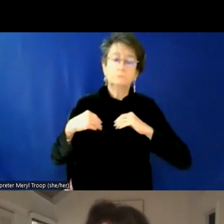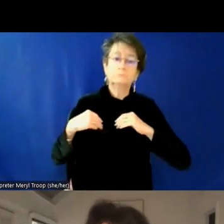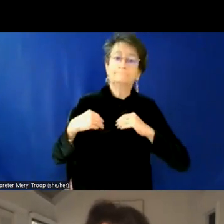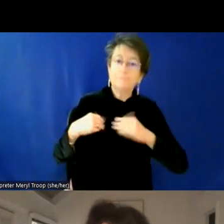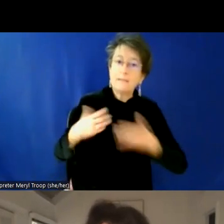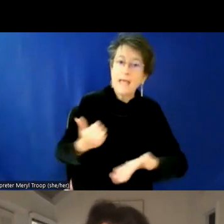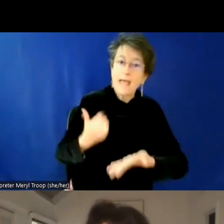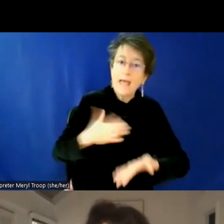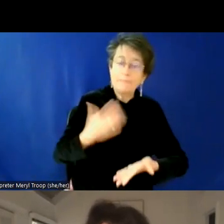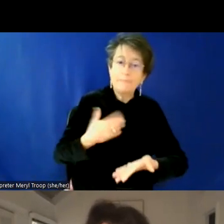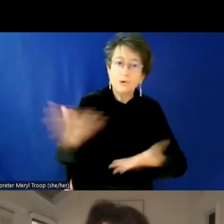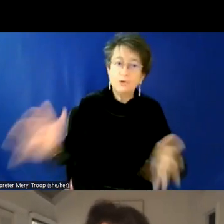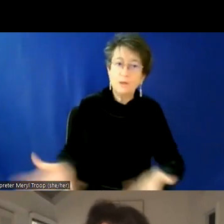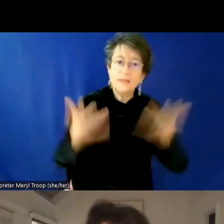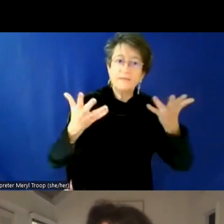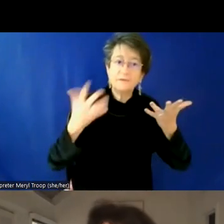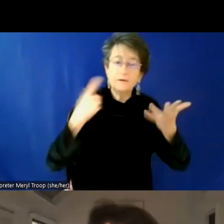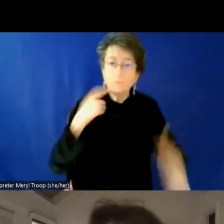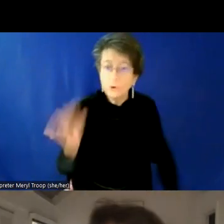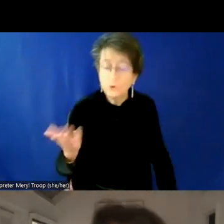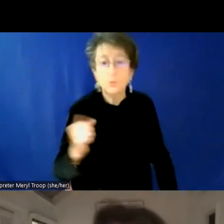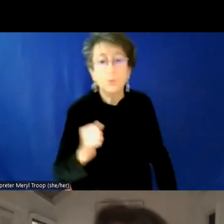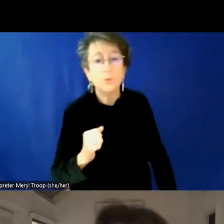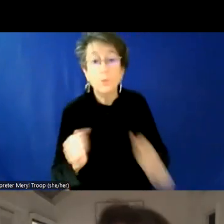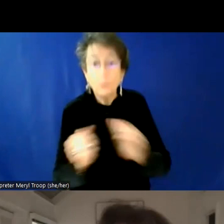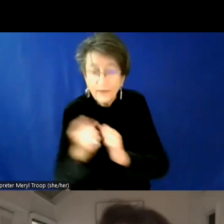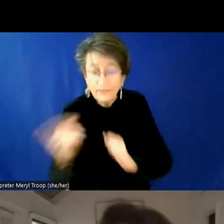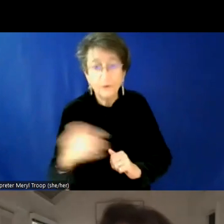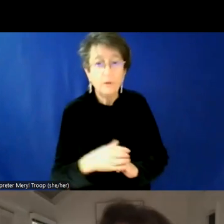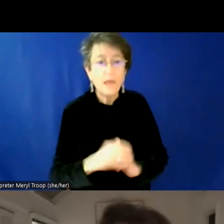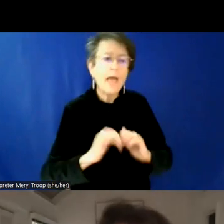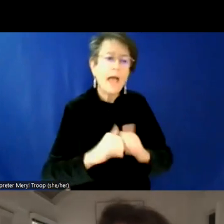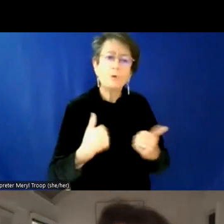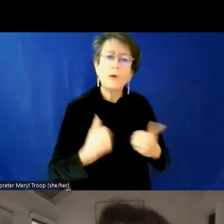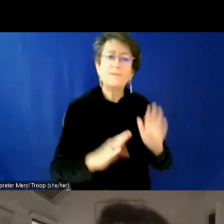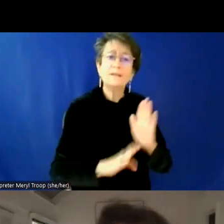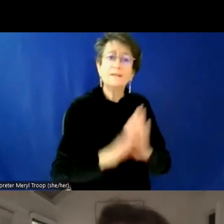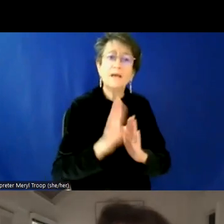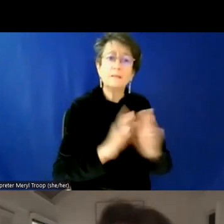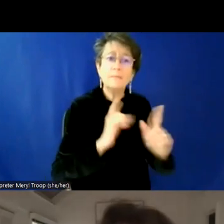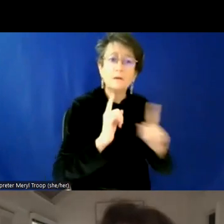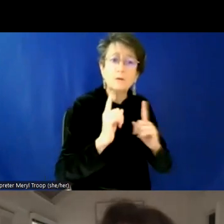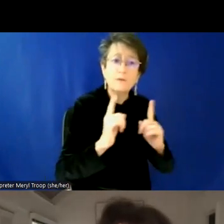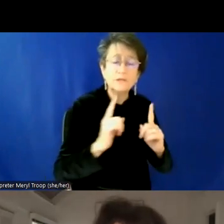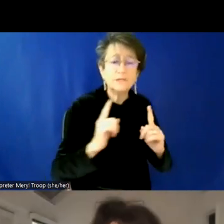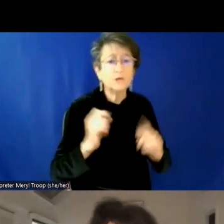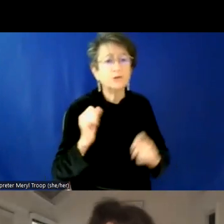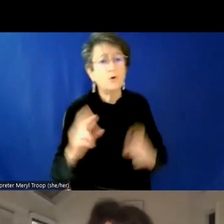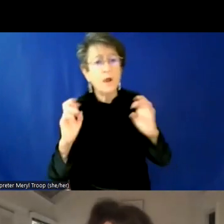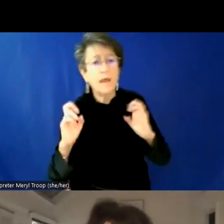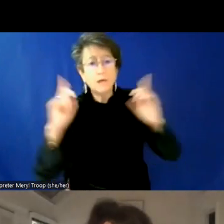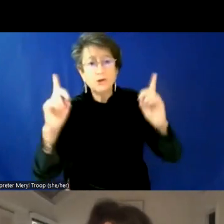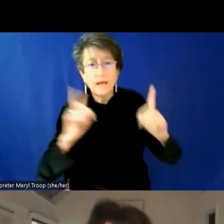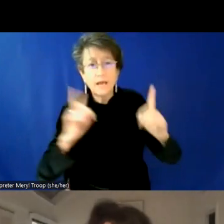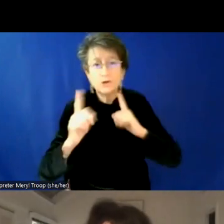so I think it's, you sometimes it's trying to figure out how to have a developmental conversation or an educational conversation with somebody. Um, you're probably